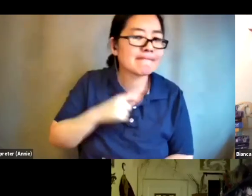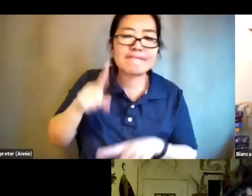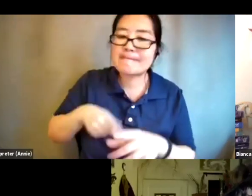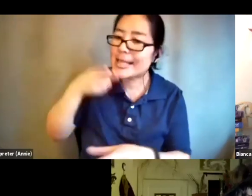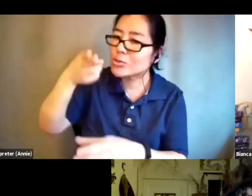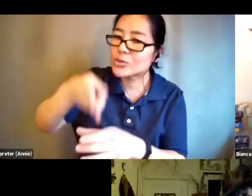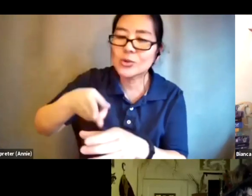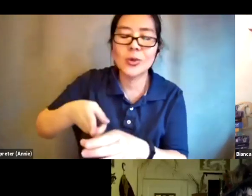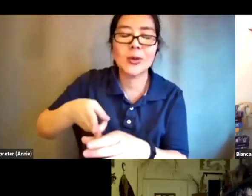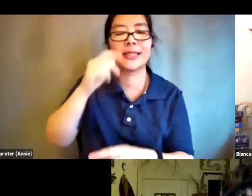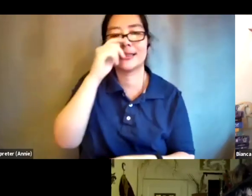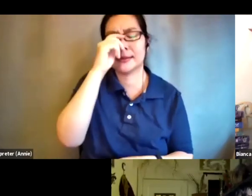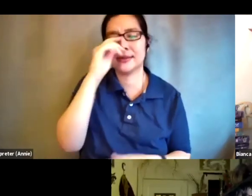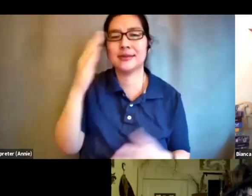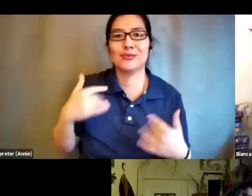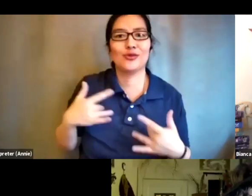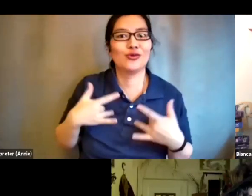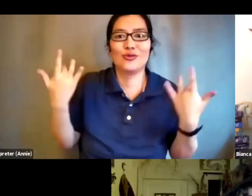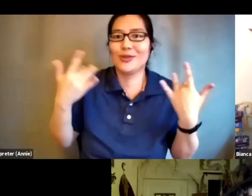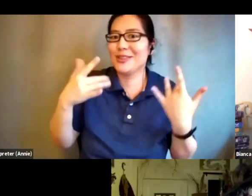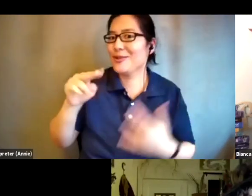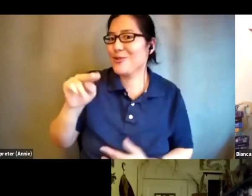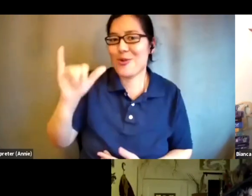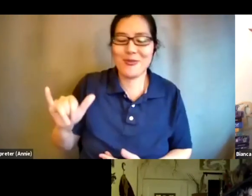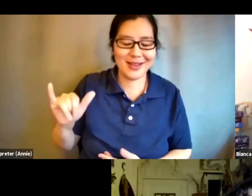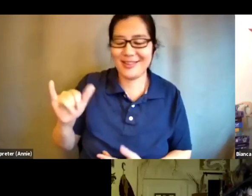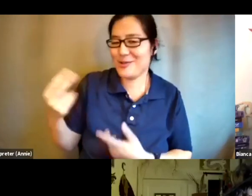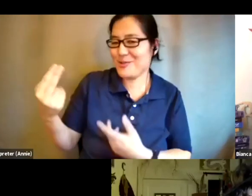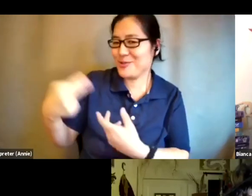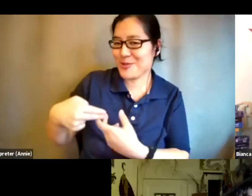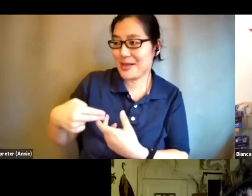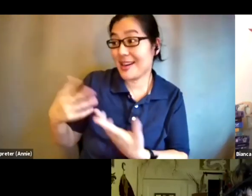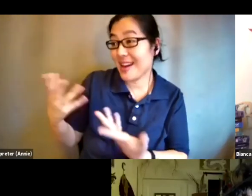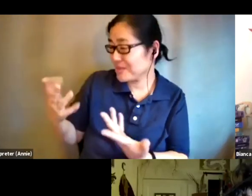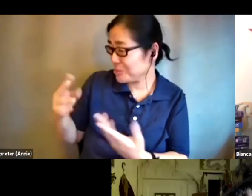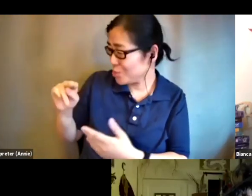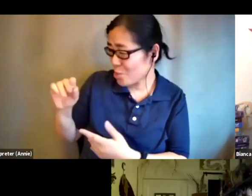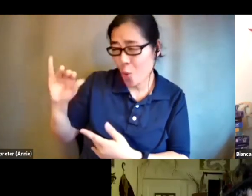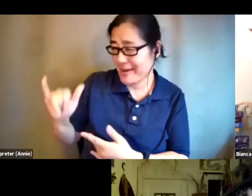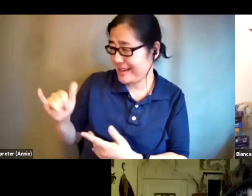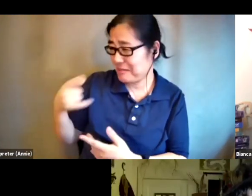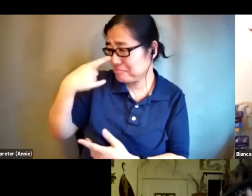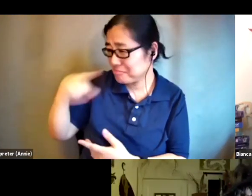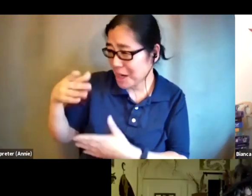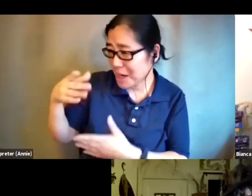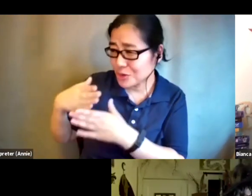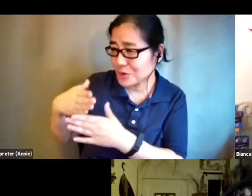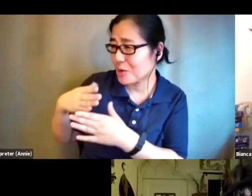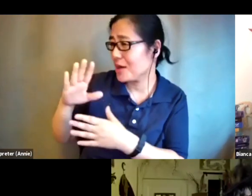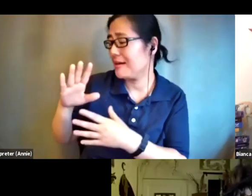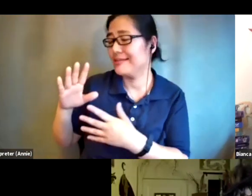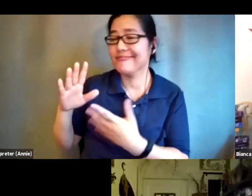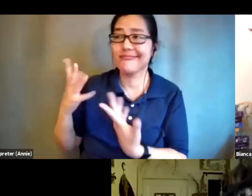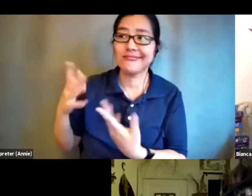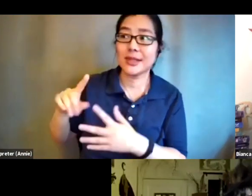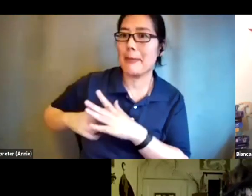I'm overjoyed to have nomi with us and I'd love to invite nomi to also share with us a little bit of the origins of